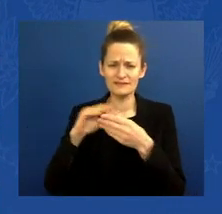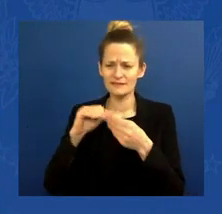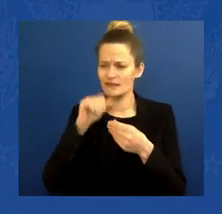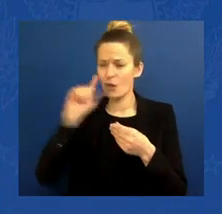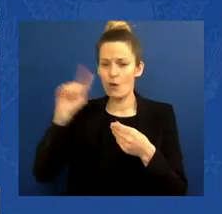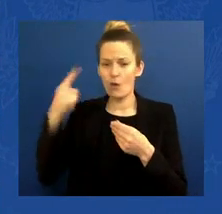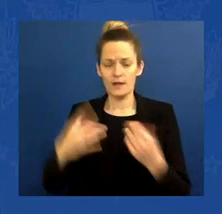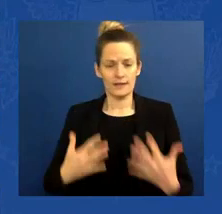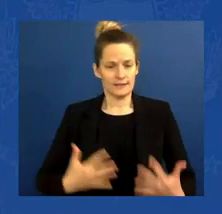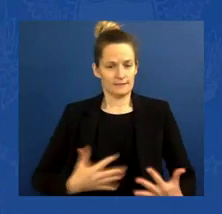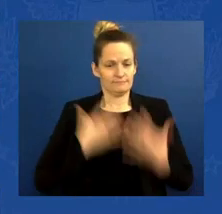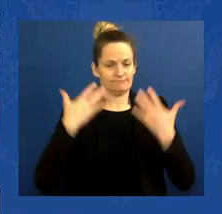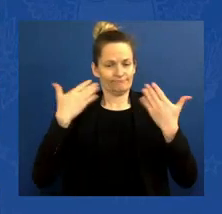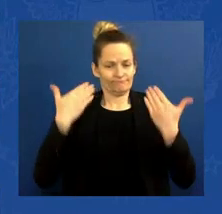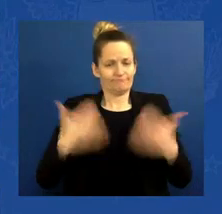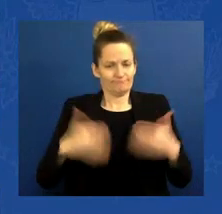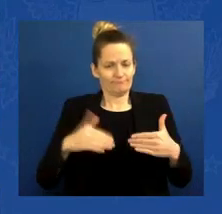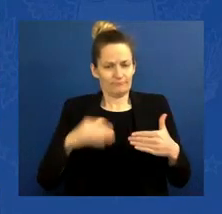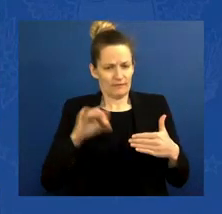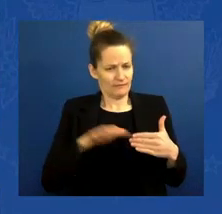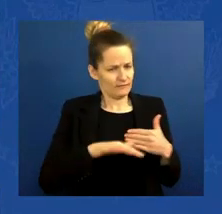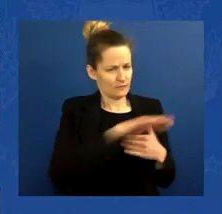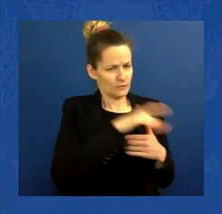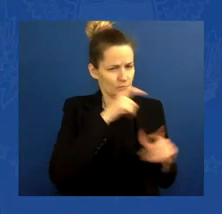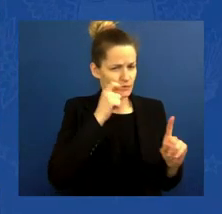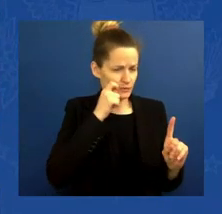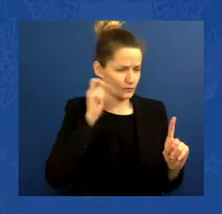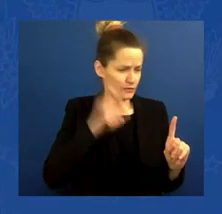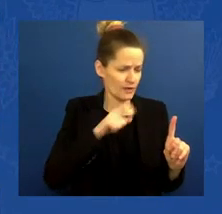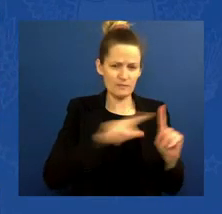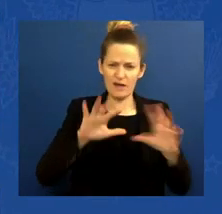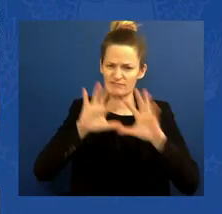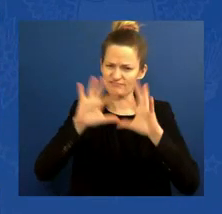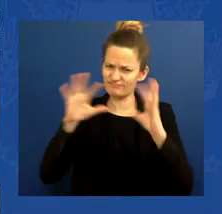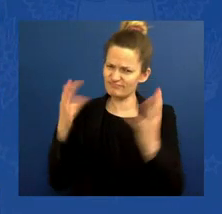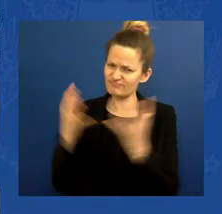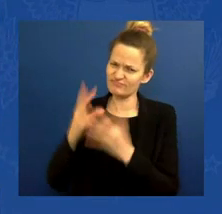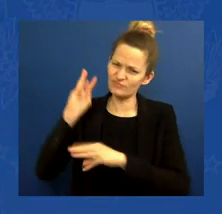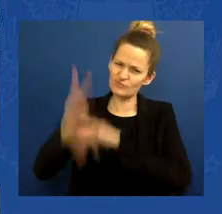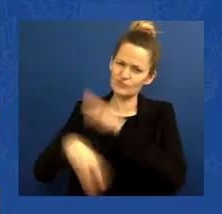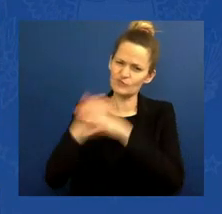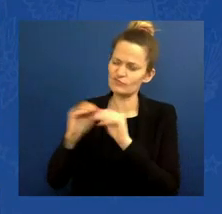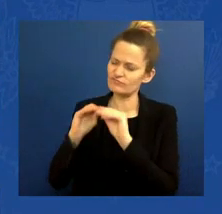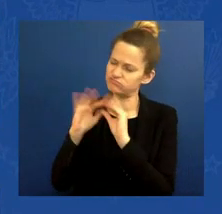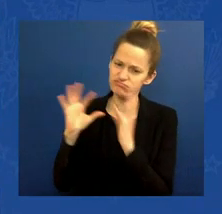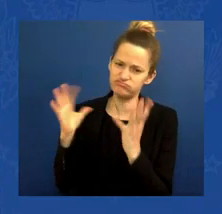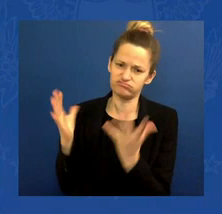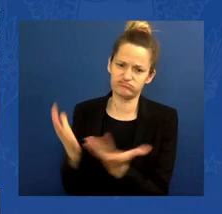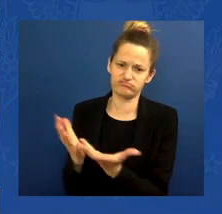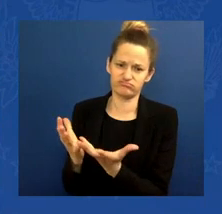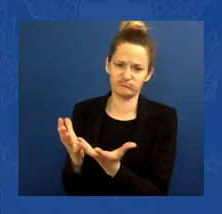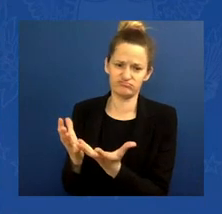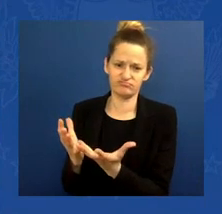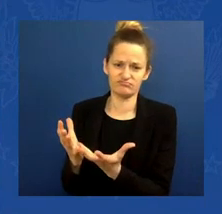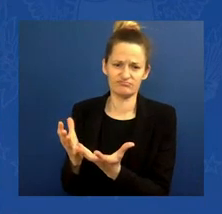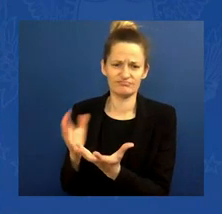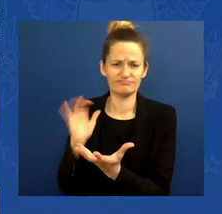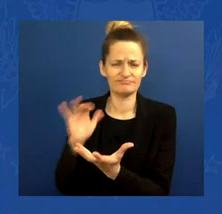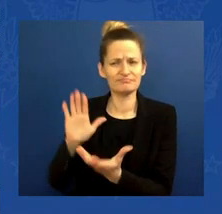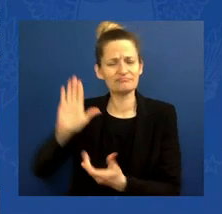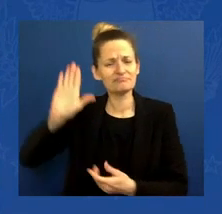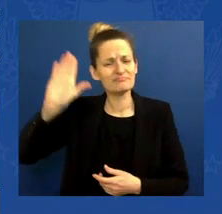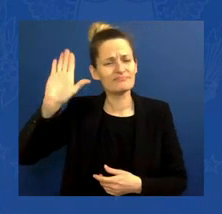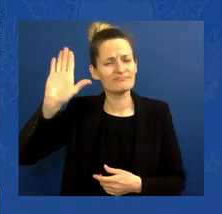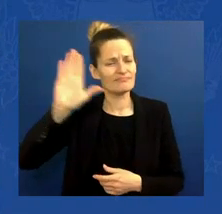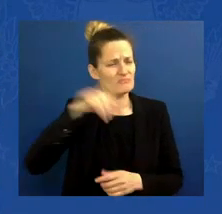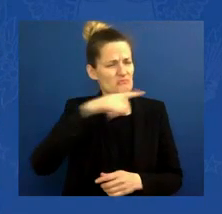devastation and horror on Ukraine, bombing apartment buildings, maternity wards, hospitals. I mean, it's